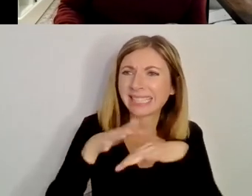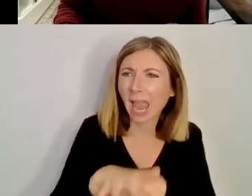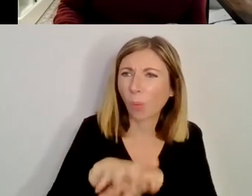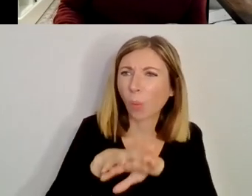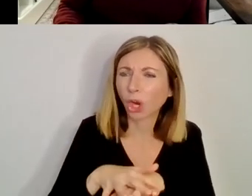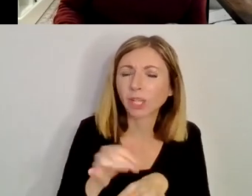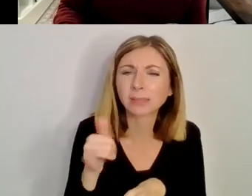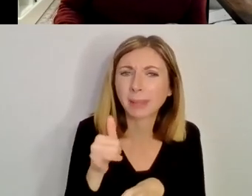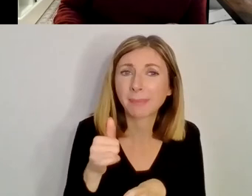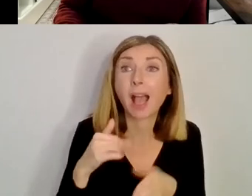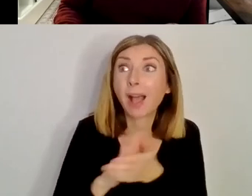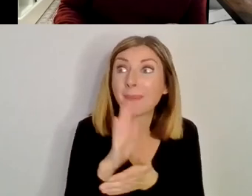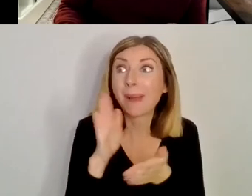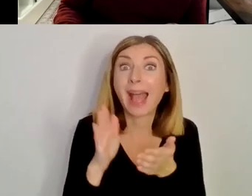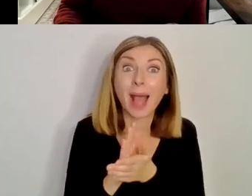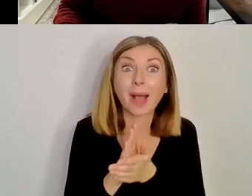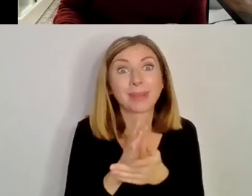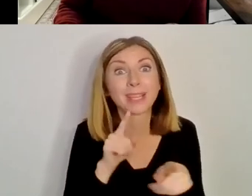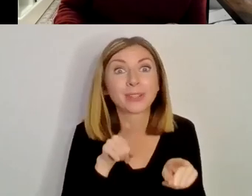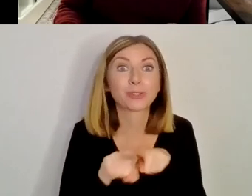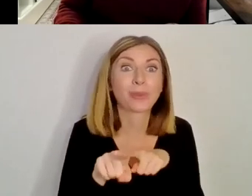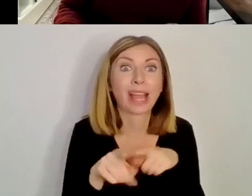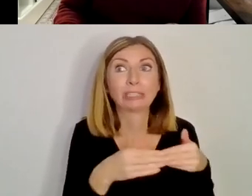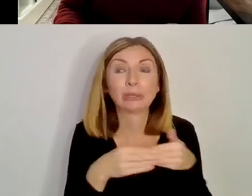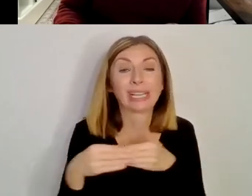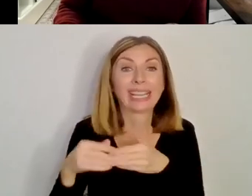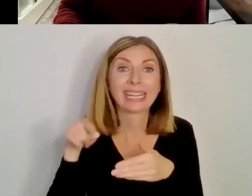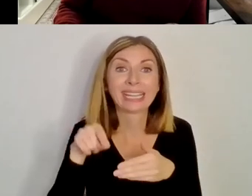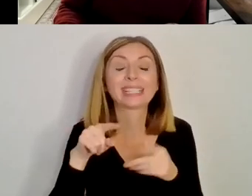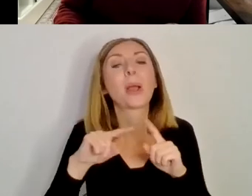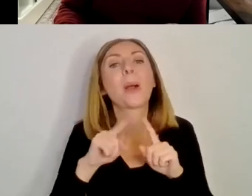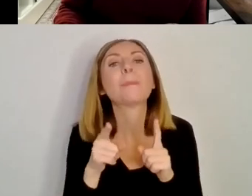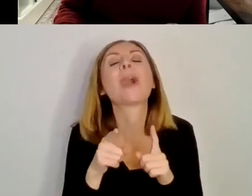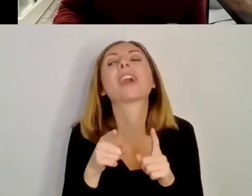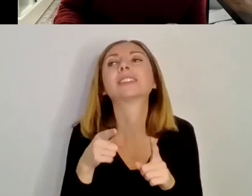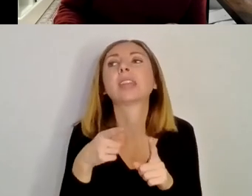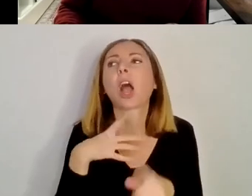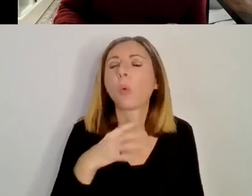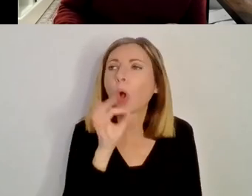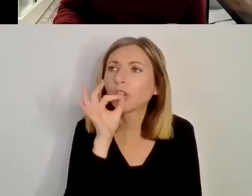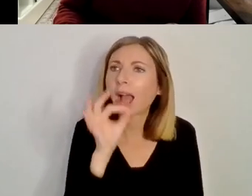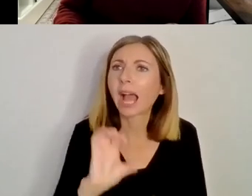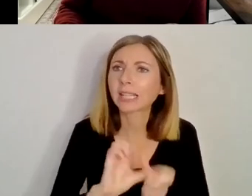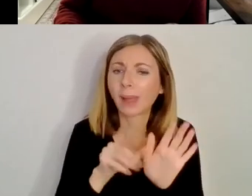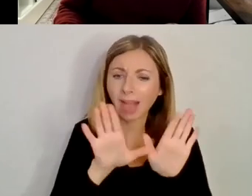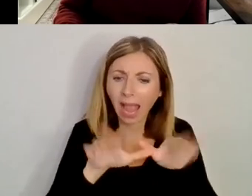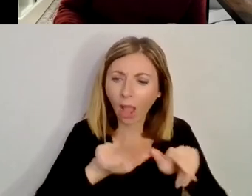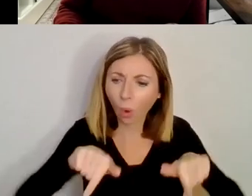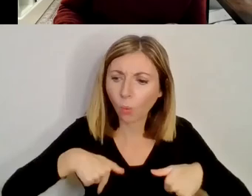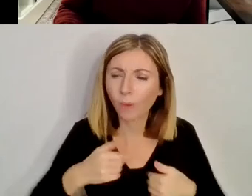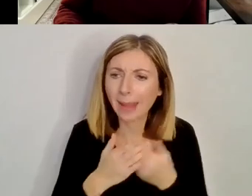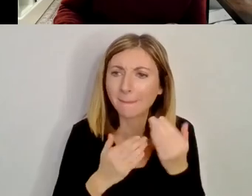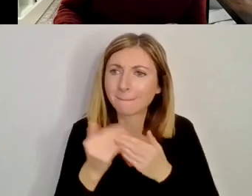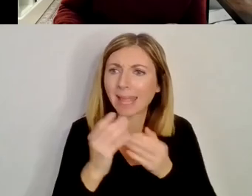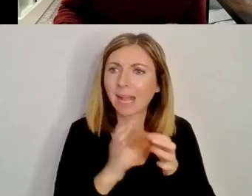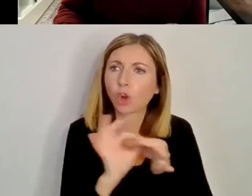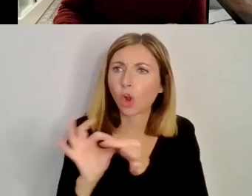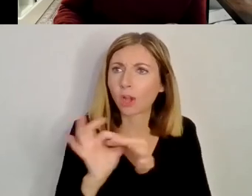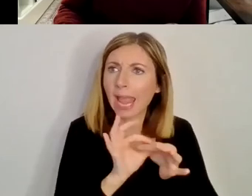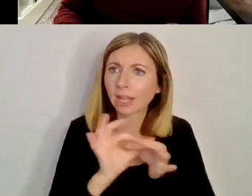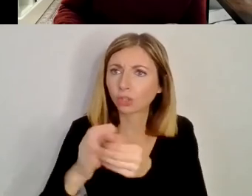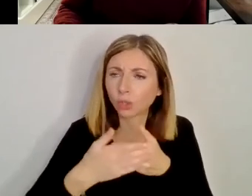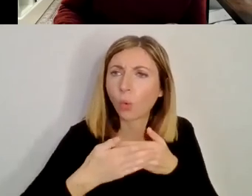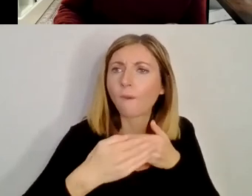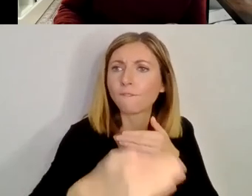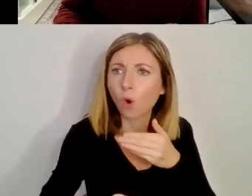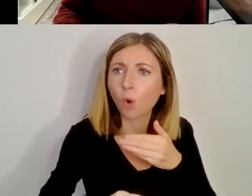and happy to be Lord of the Isles if it helps, we are told. But just on that question, know, maybe we might just go around to everyone on the panel, you